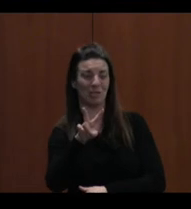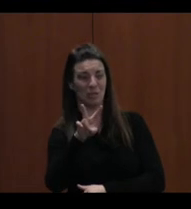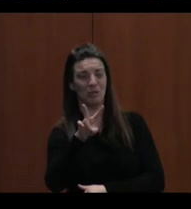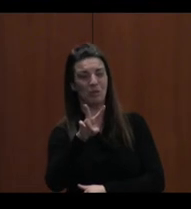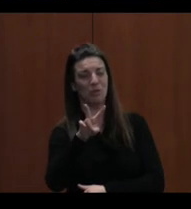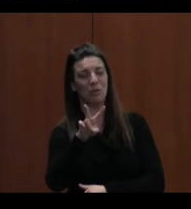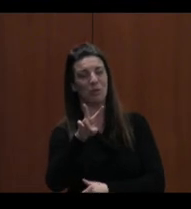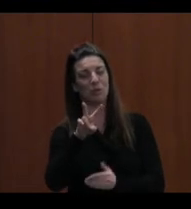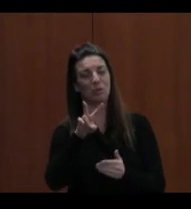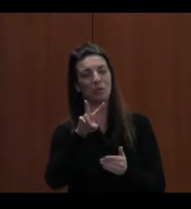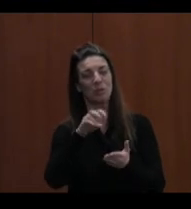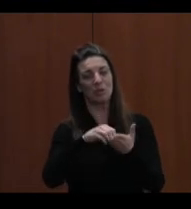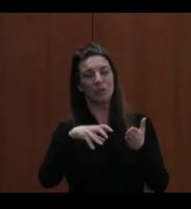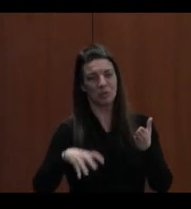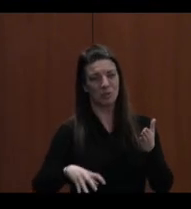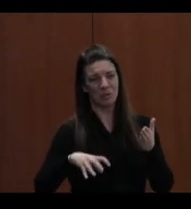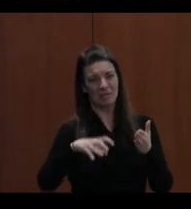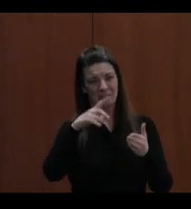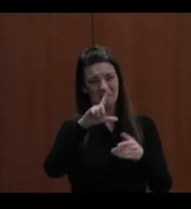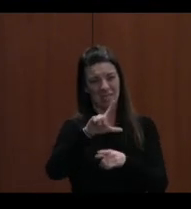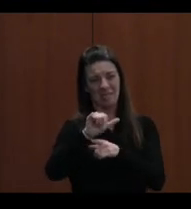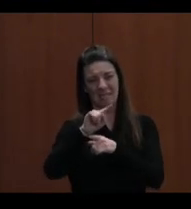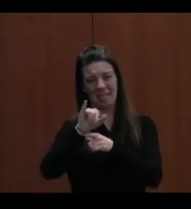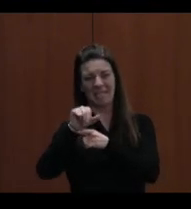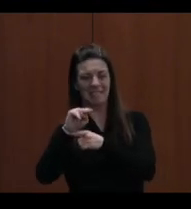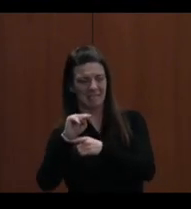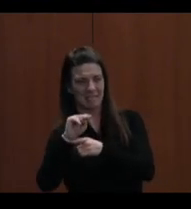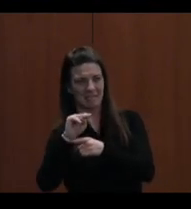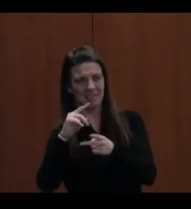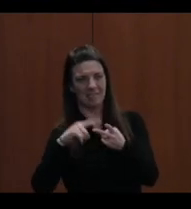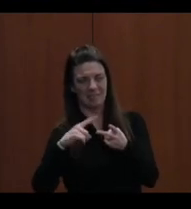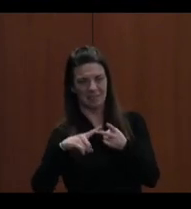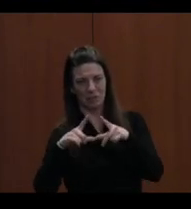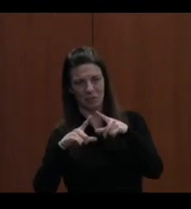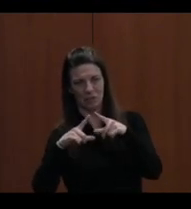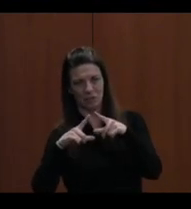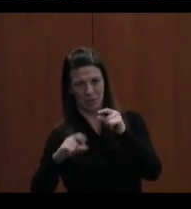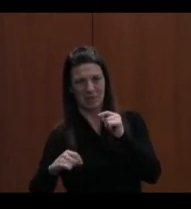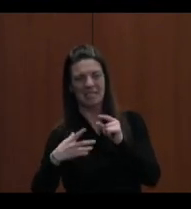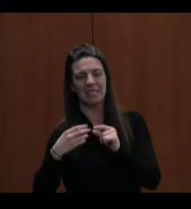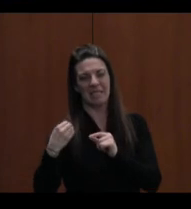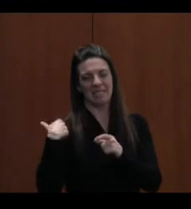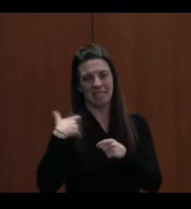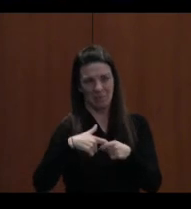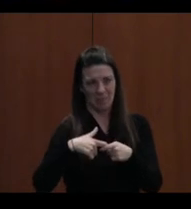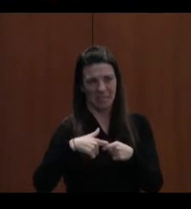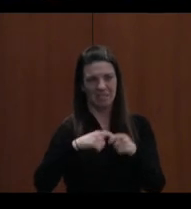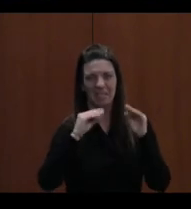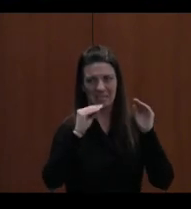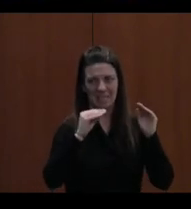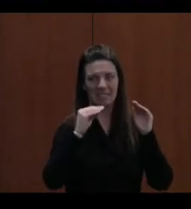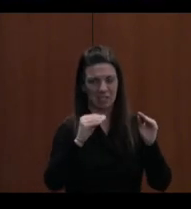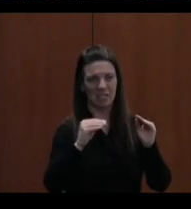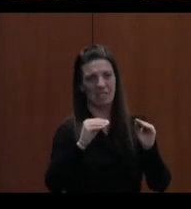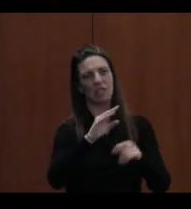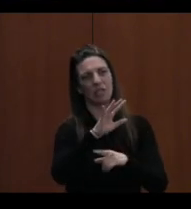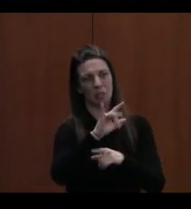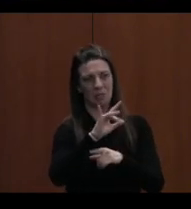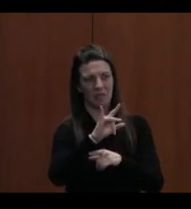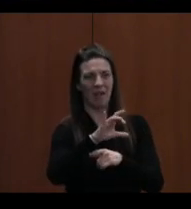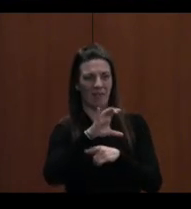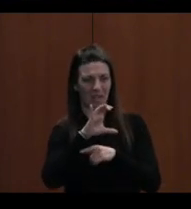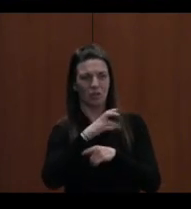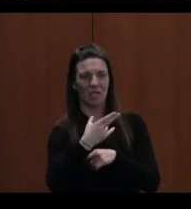teachers who teach approximately 500 elementary, 2,600 middle, and 2,500 high school students.